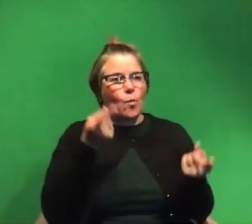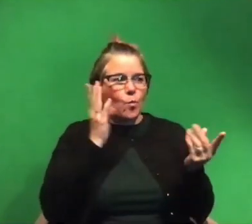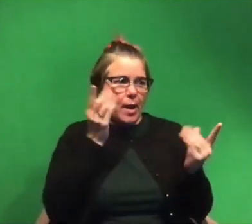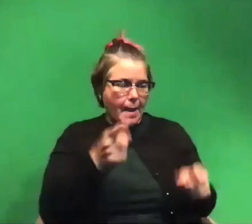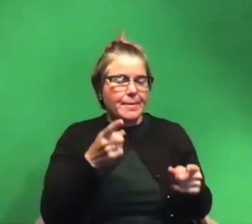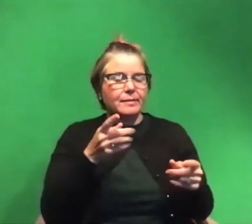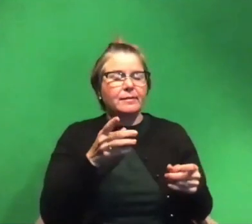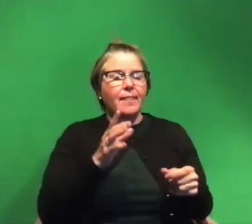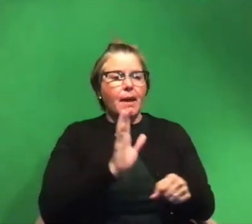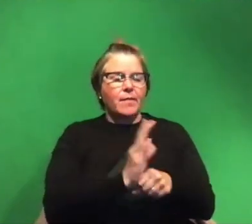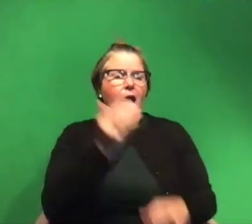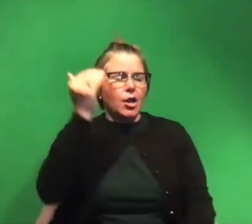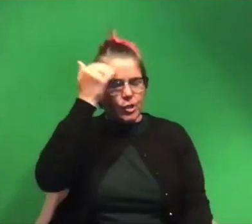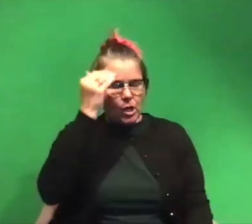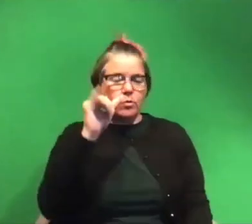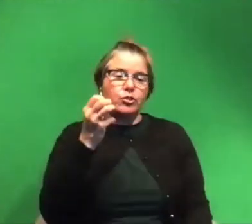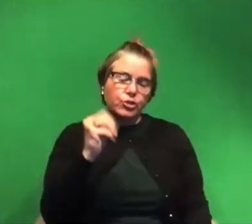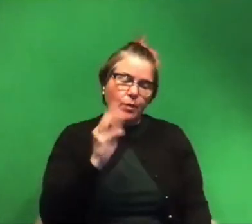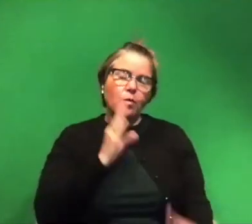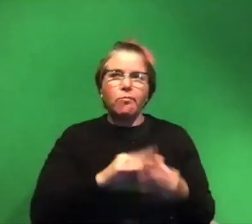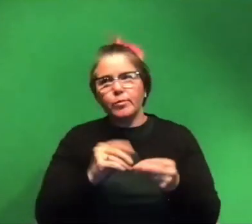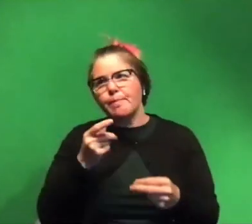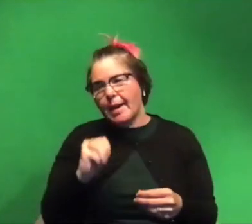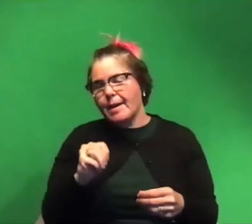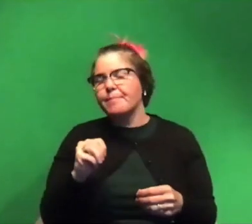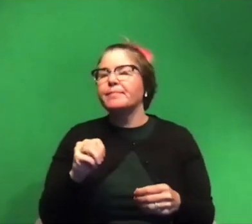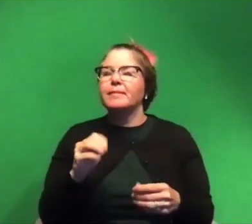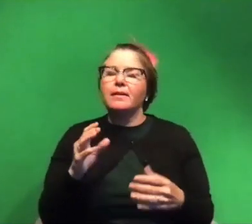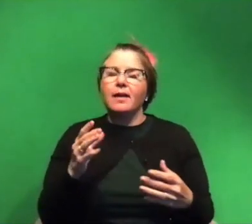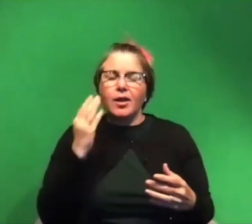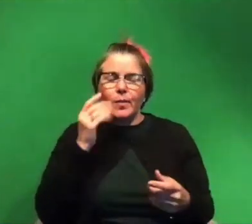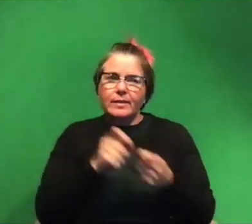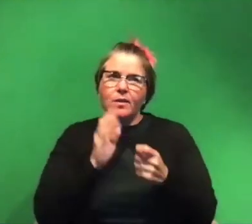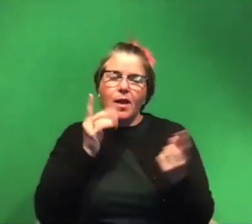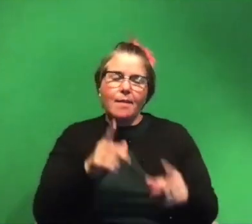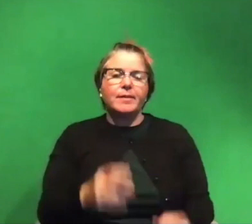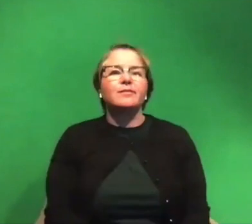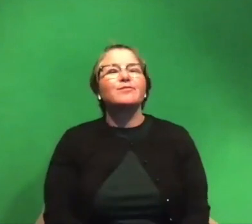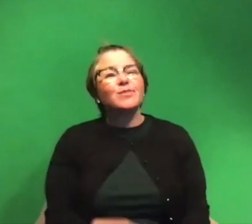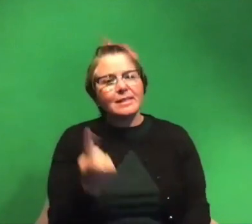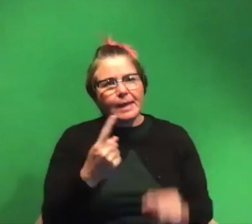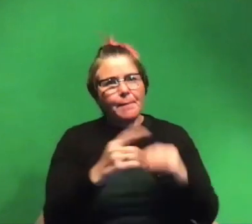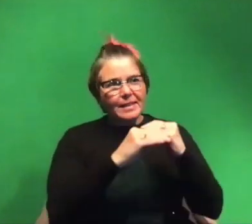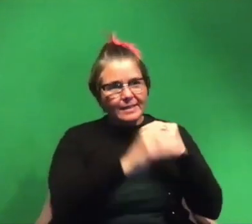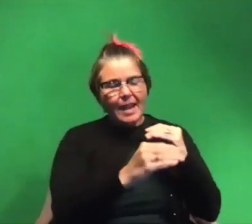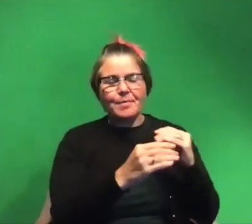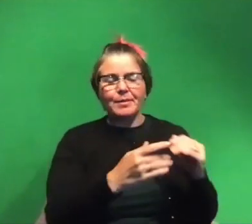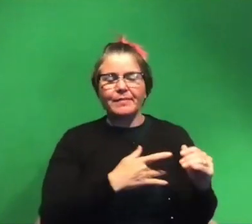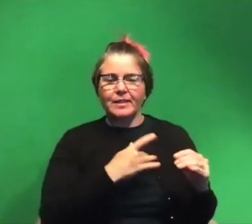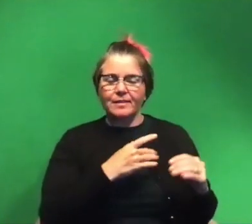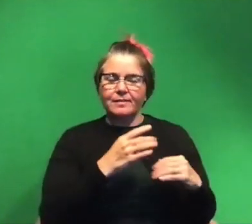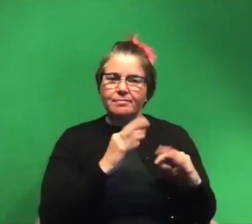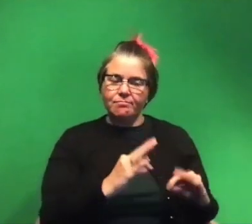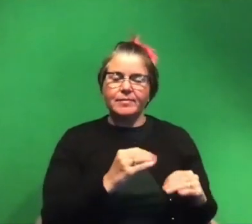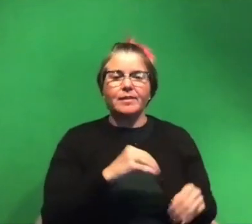i know what's going to happen i know what what's about like okay something is stable uh in the world right now um